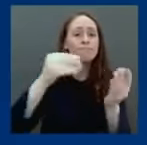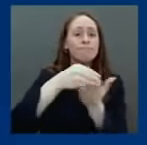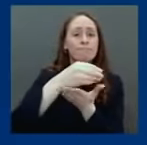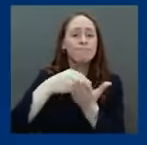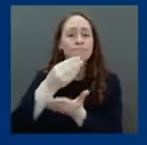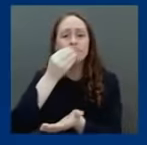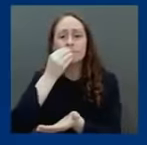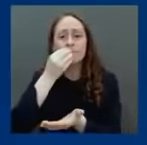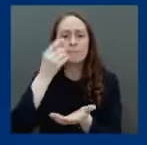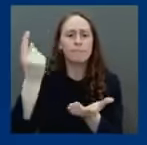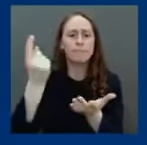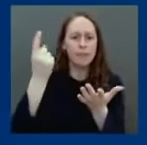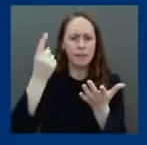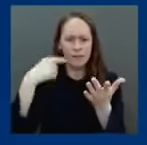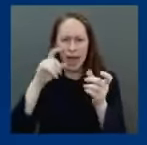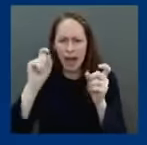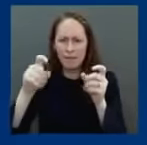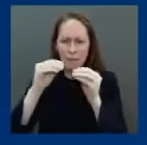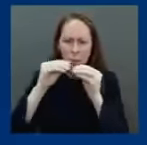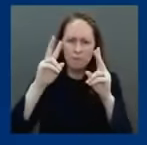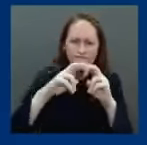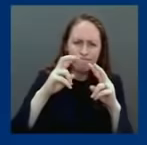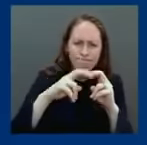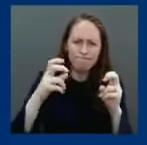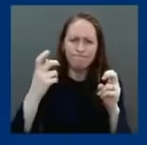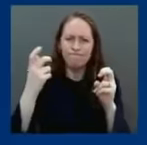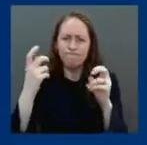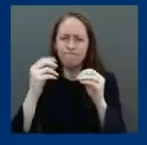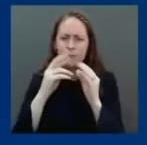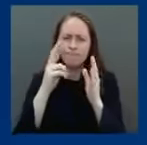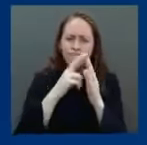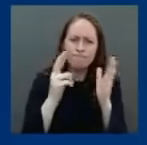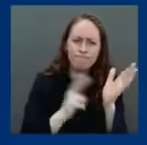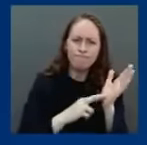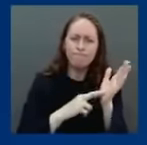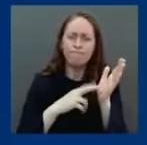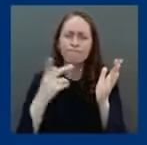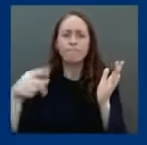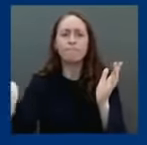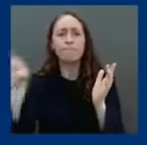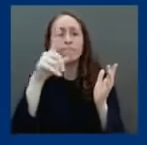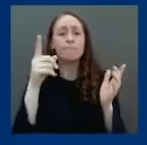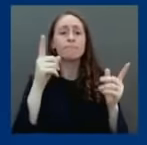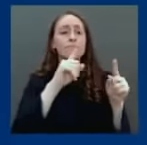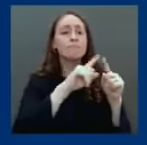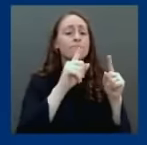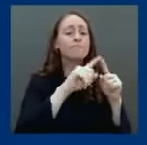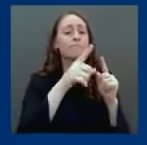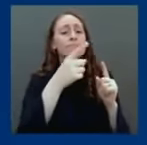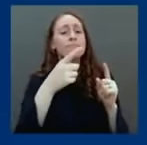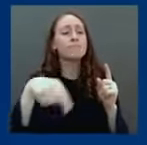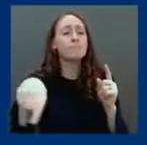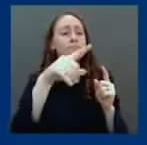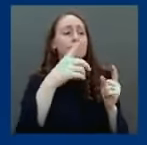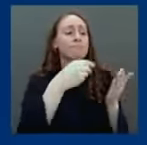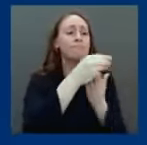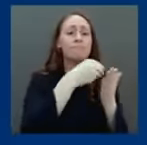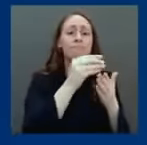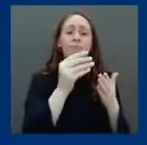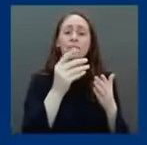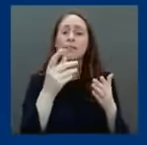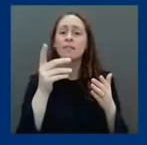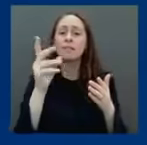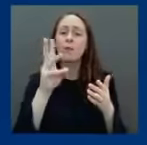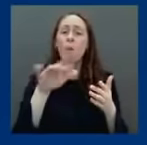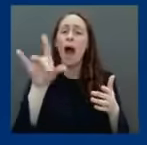interface between humans and animals. The other one was mares, in which it was shown finally that this was a bat